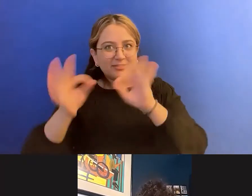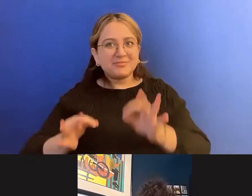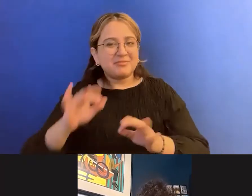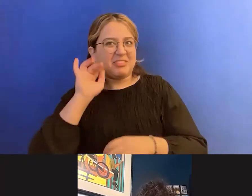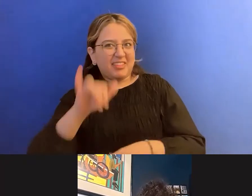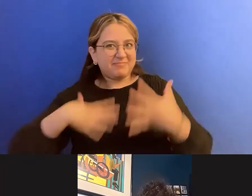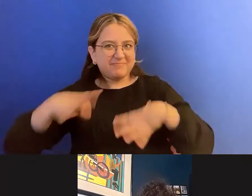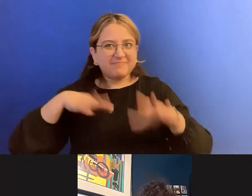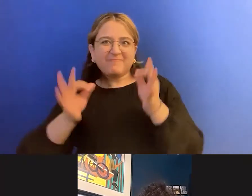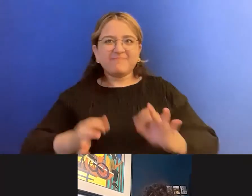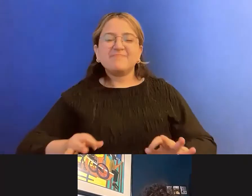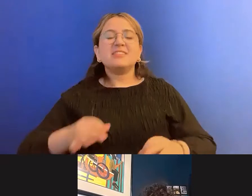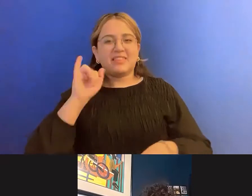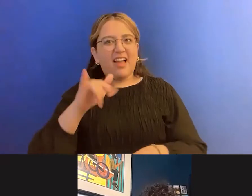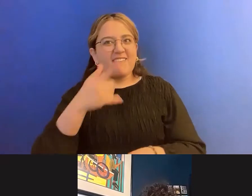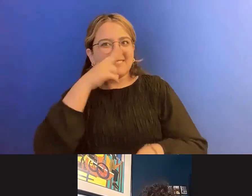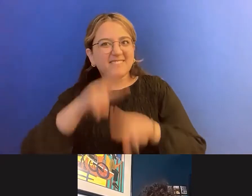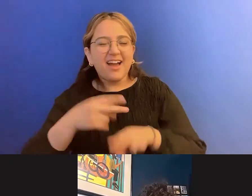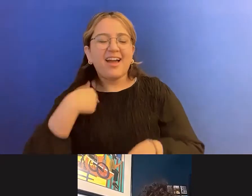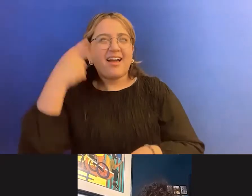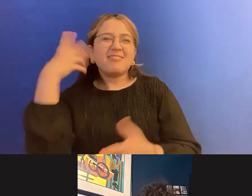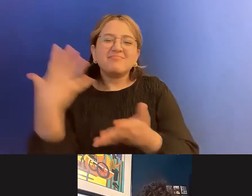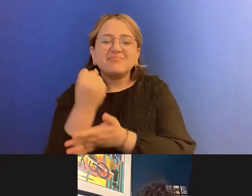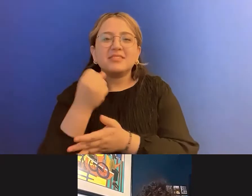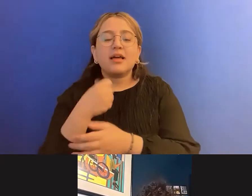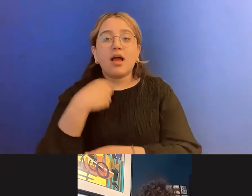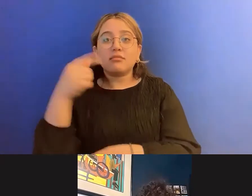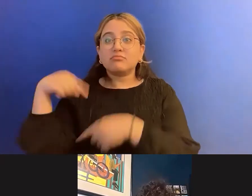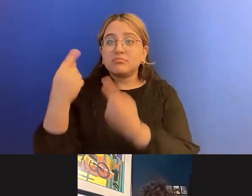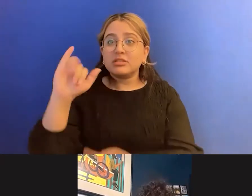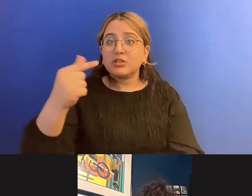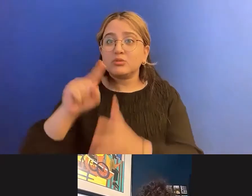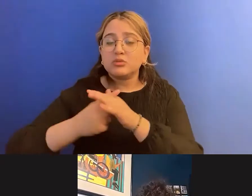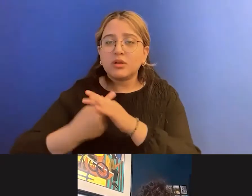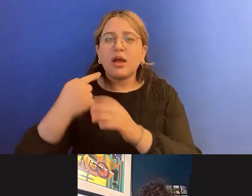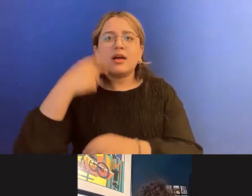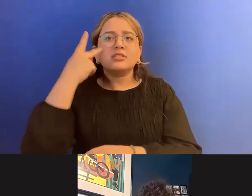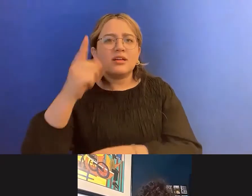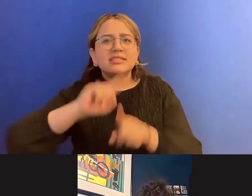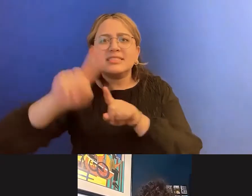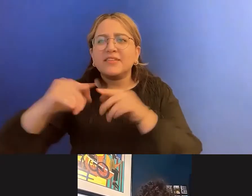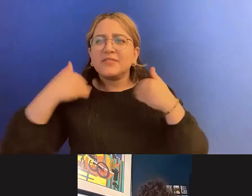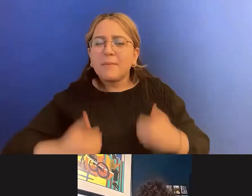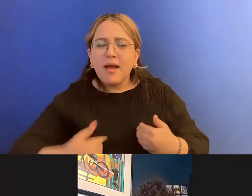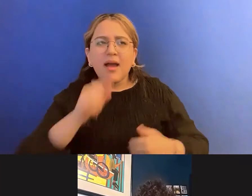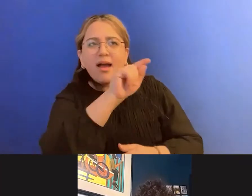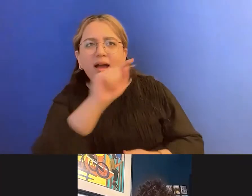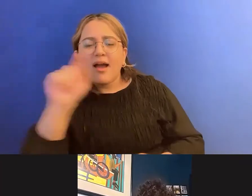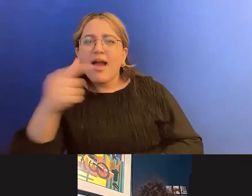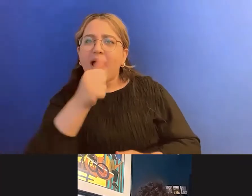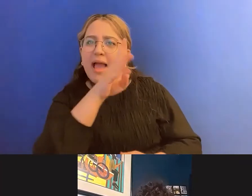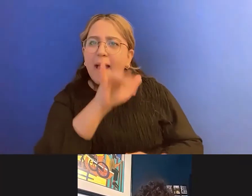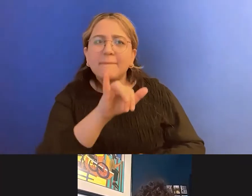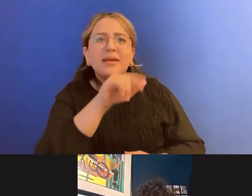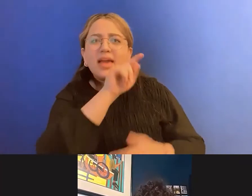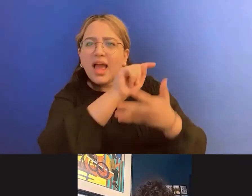since Instagram started and I saw bodies like Gabby fresh, I just thought, Oh my God, you know, this whole new world has opened